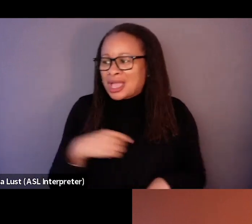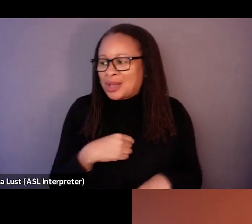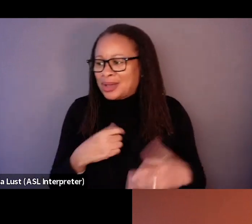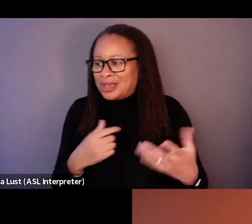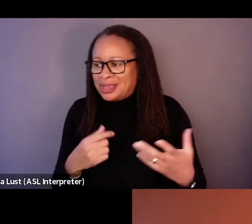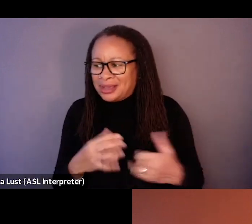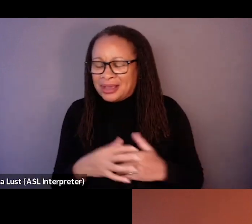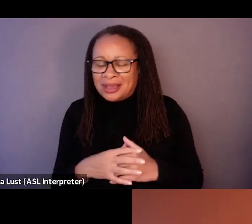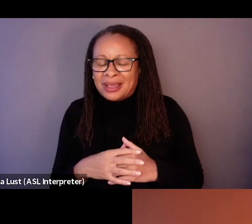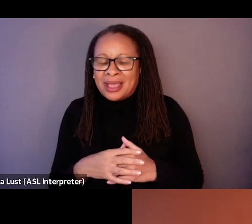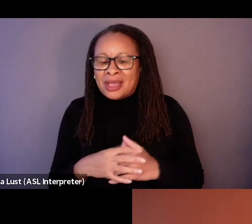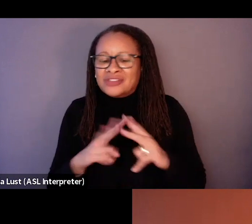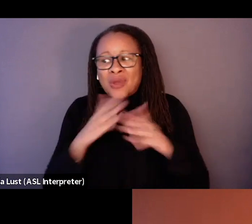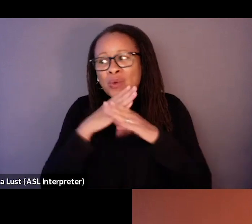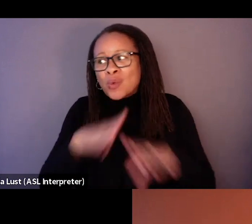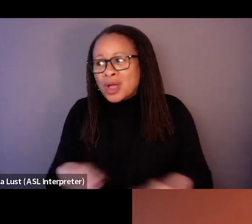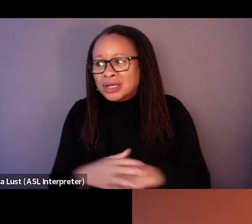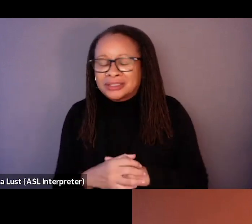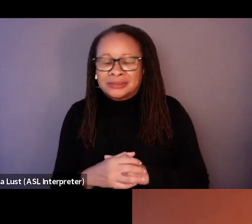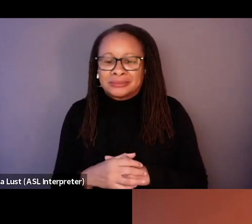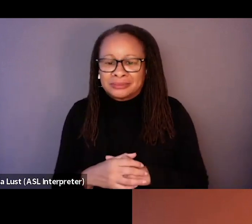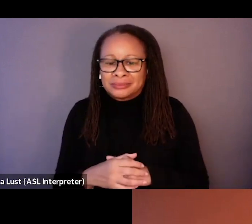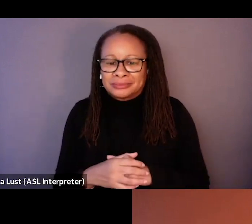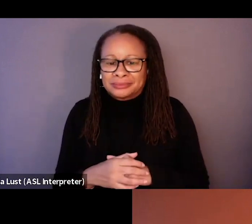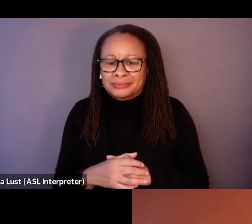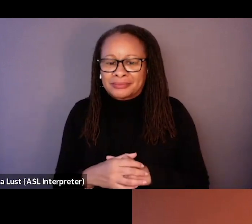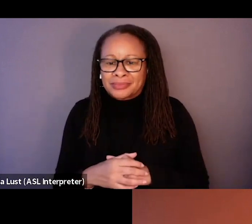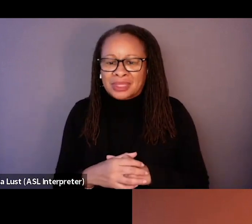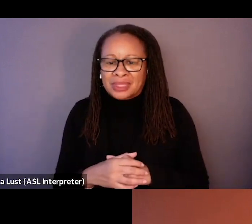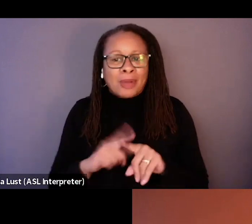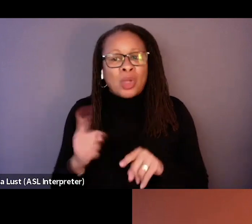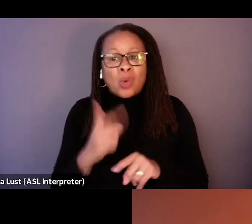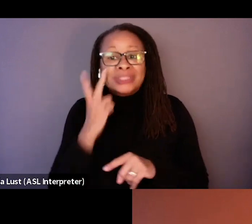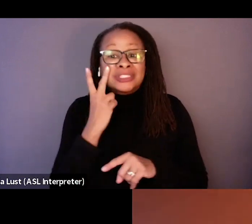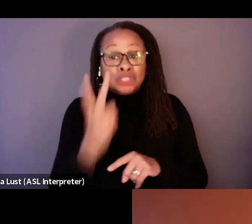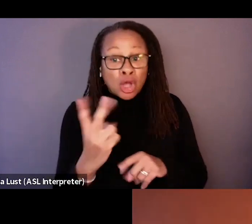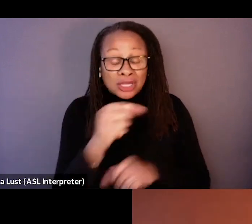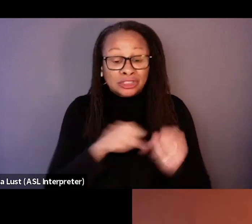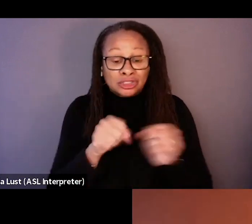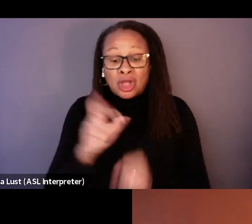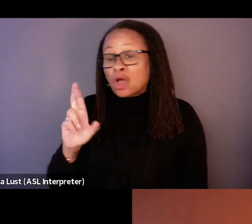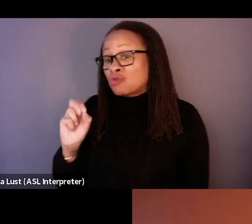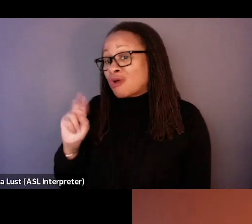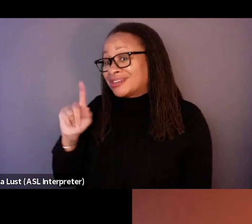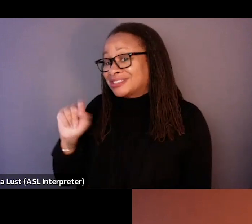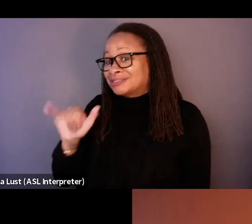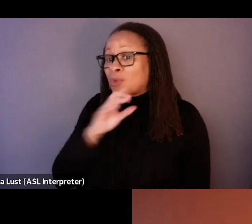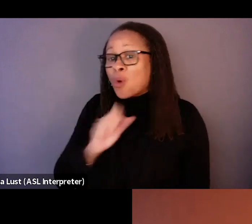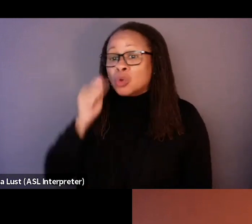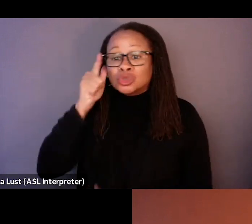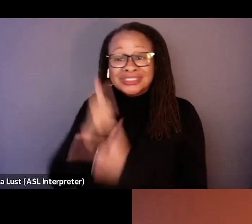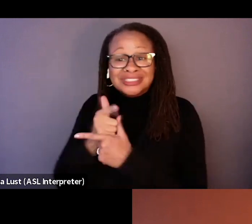and it was very, very quiet, but, um, um, but we always saw each other. And Ronita is an older sister. I